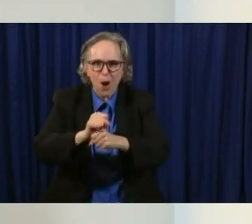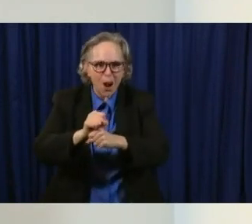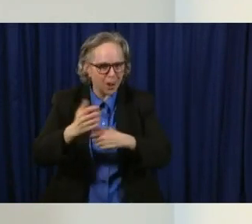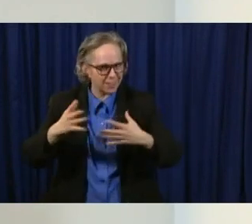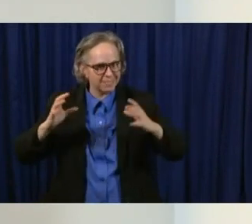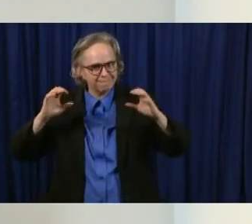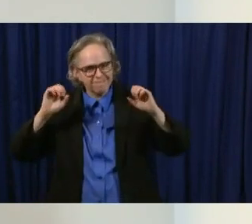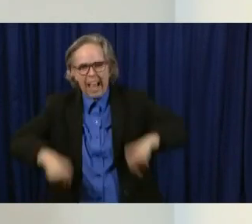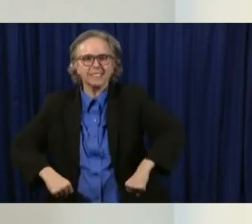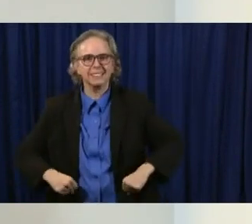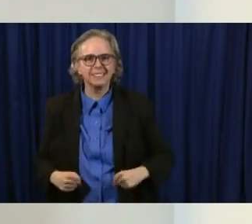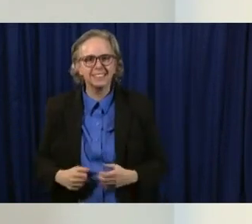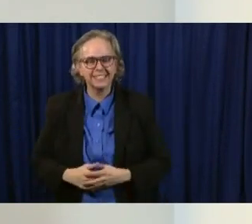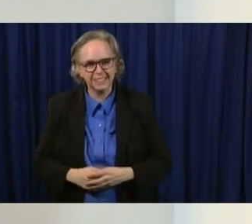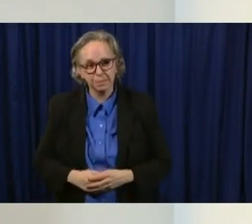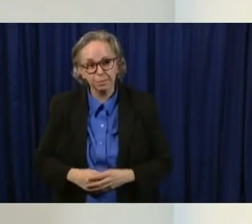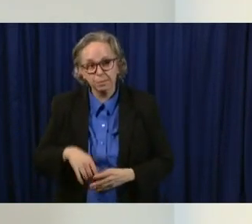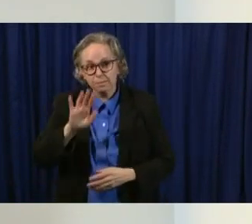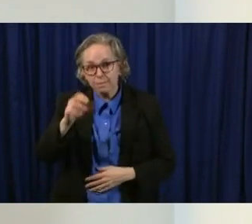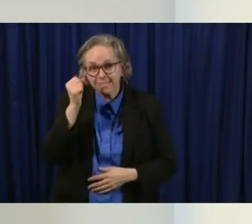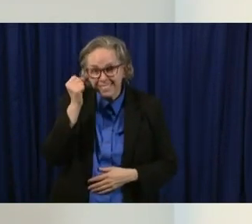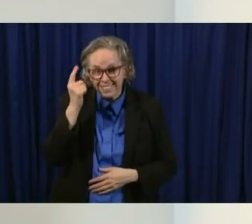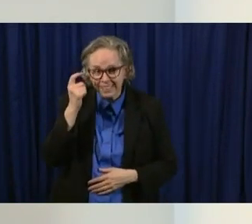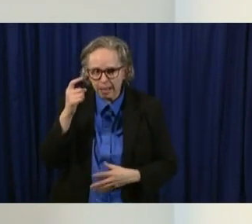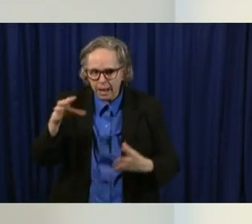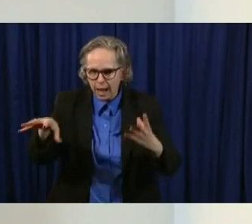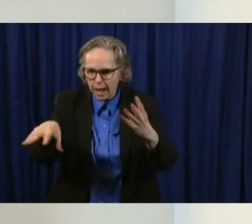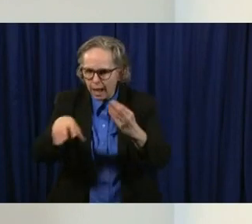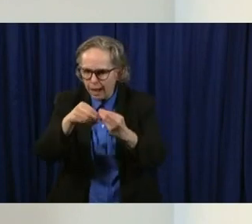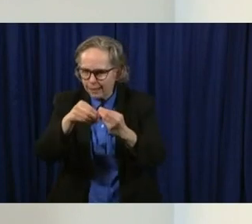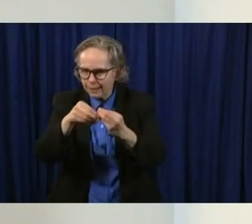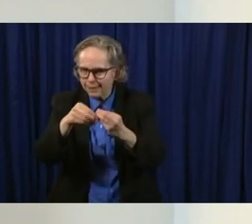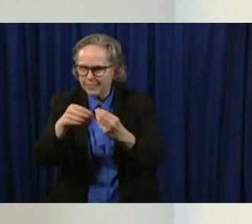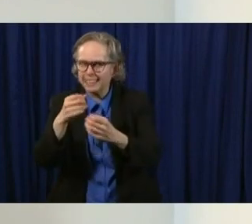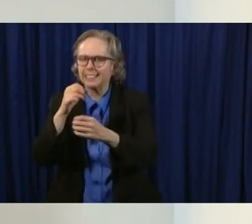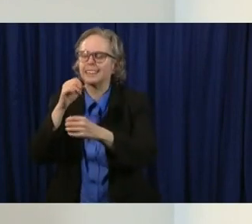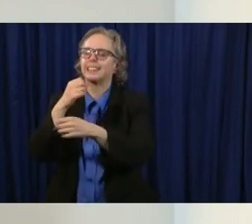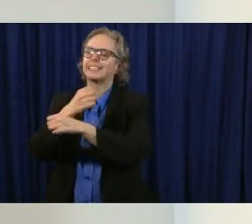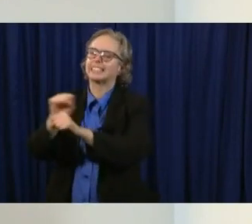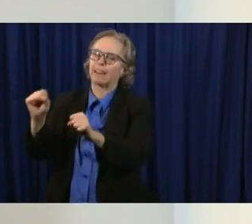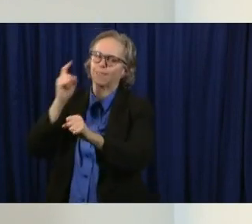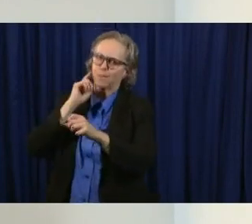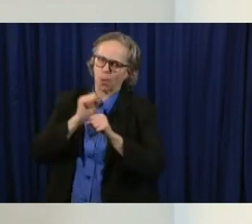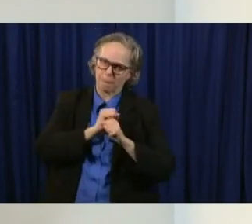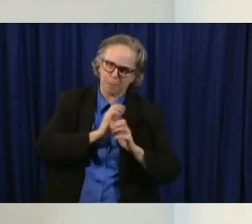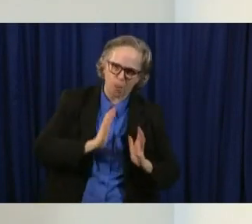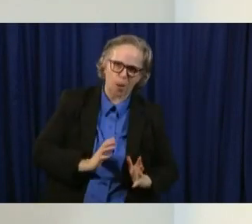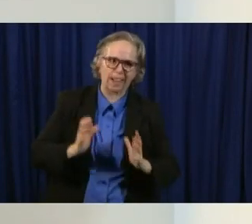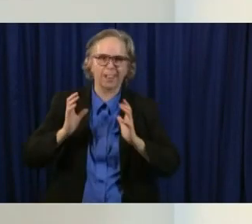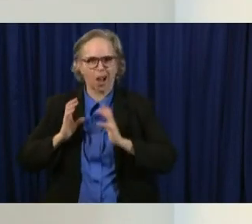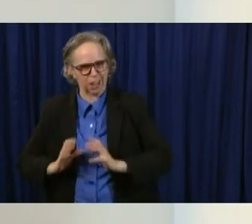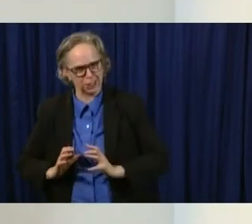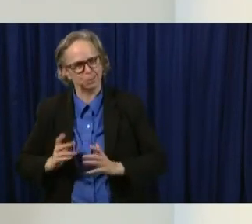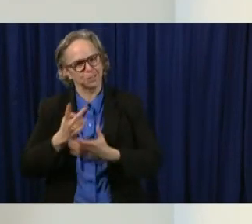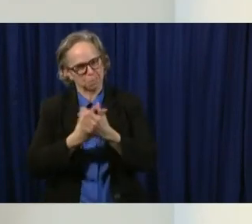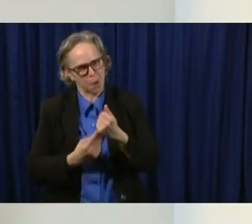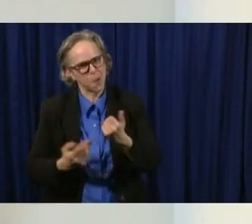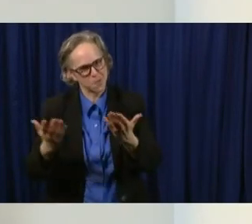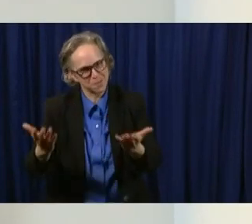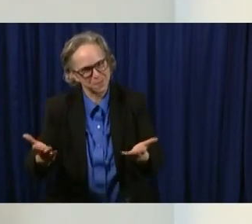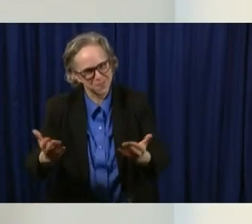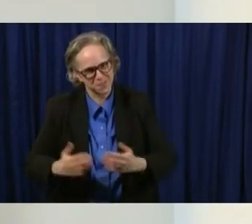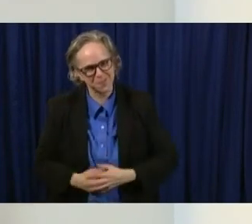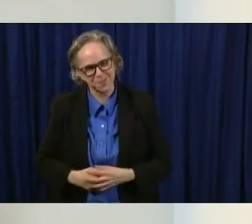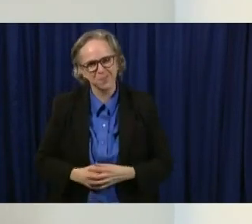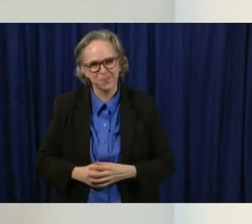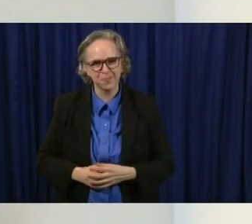employees safe, uh, and their customers safer as well. Uh, the one thing that I like about where we are at